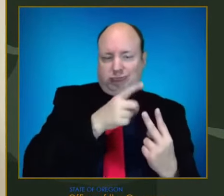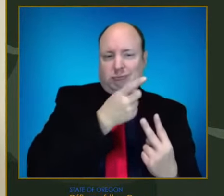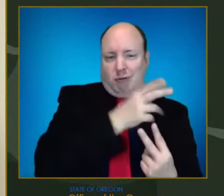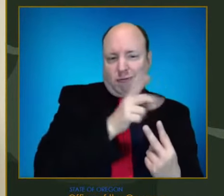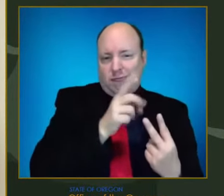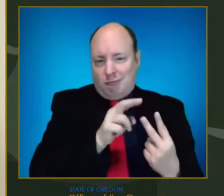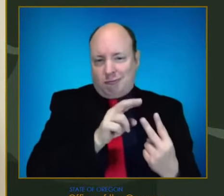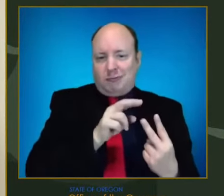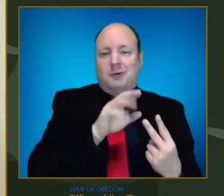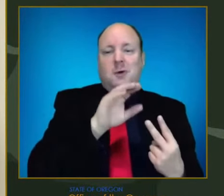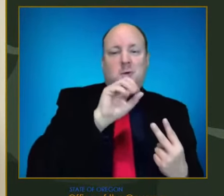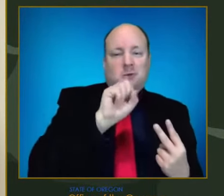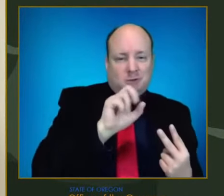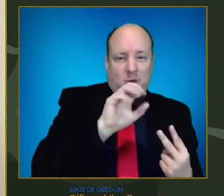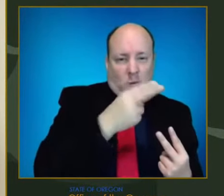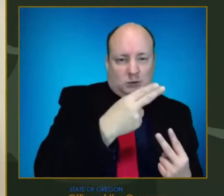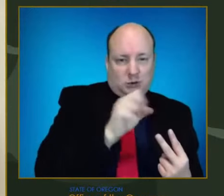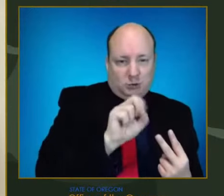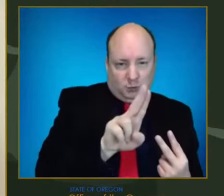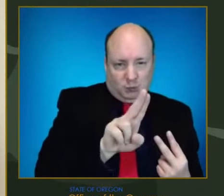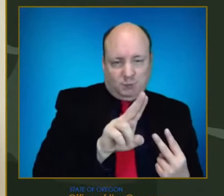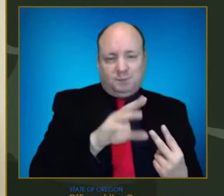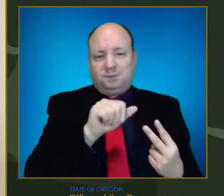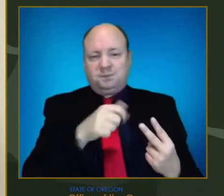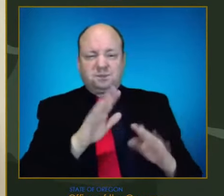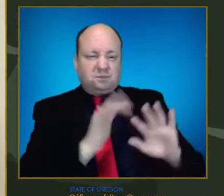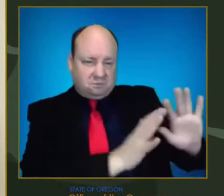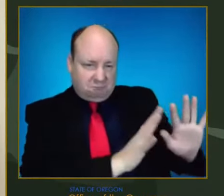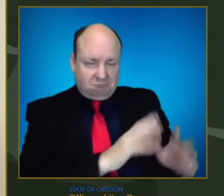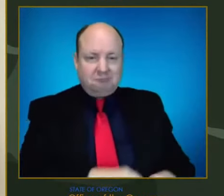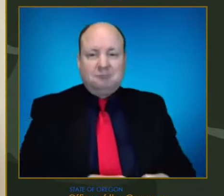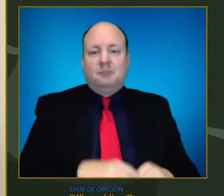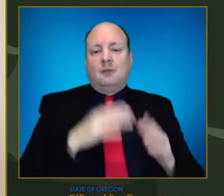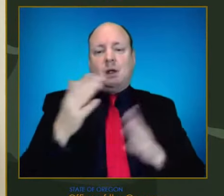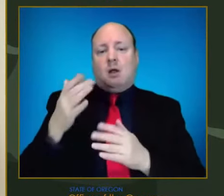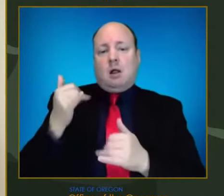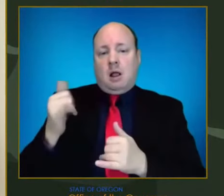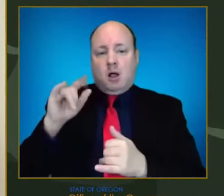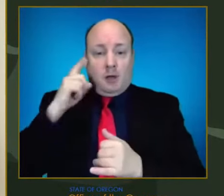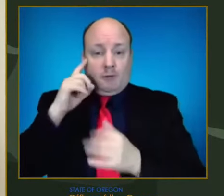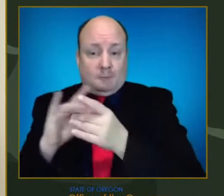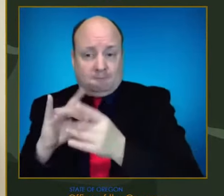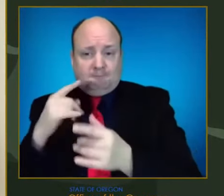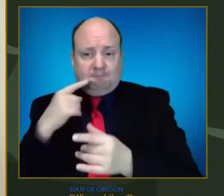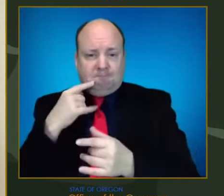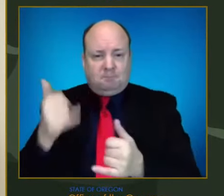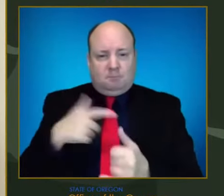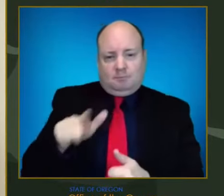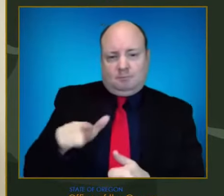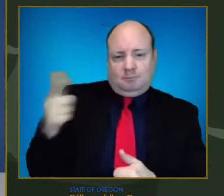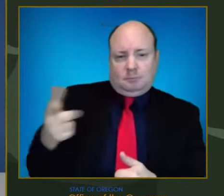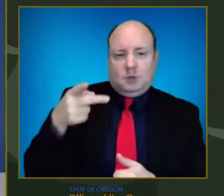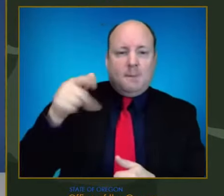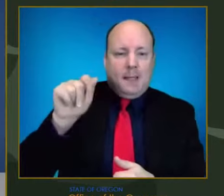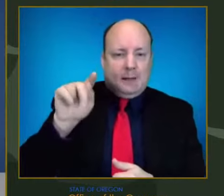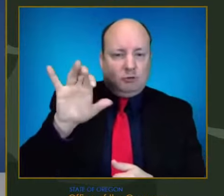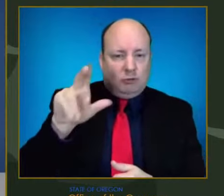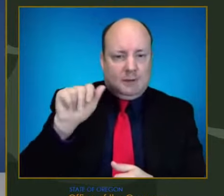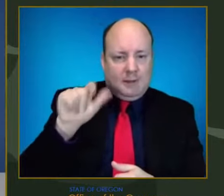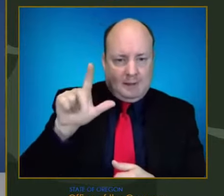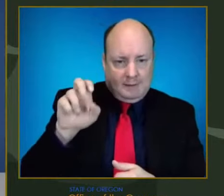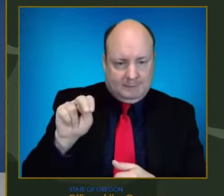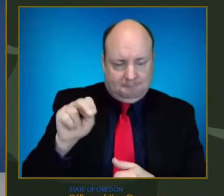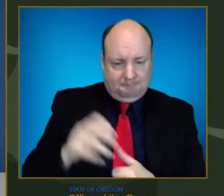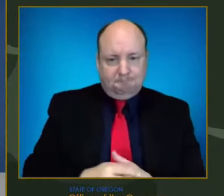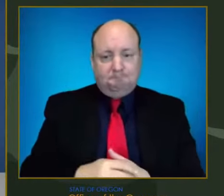I'm going to turn it over to Director Patrick Allen. Director Allen. Thanks, Governor Brown. Again, I'm Patrick